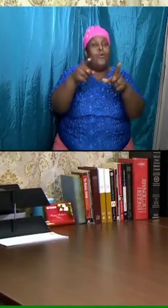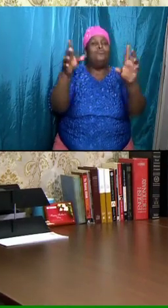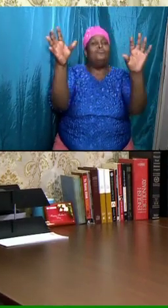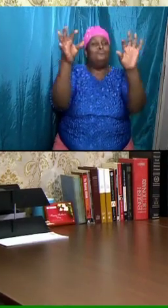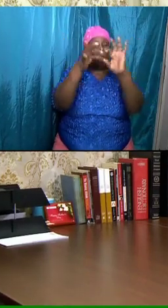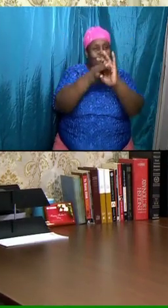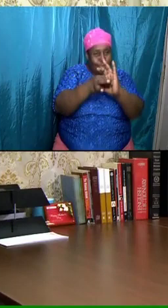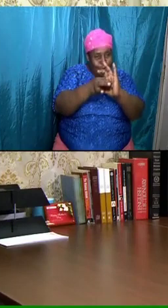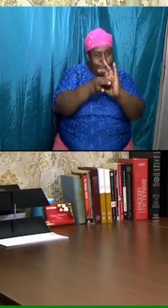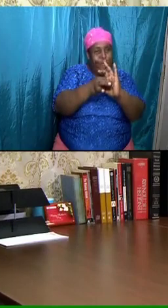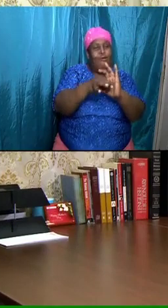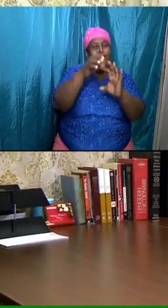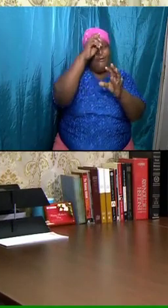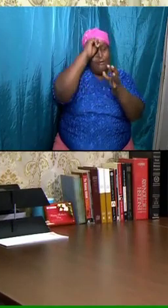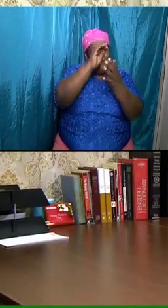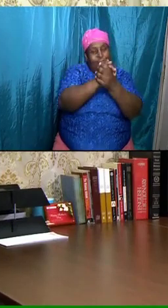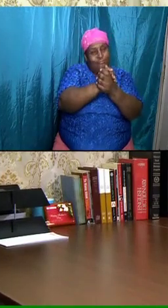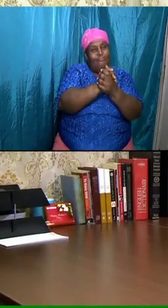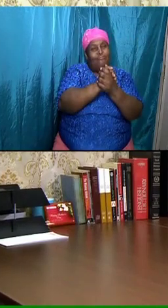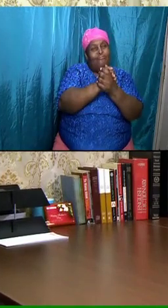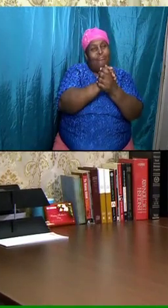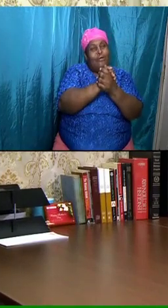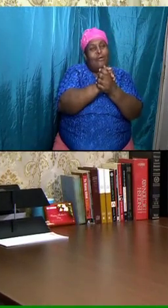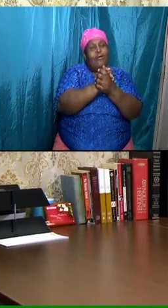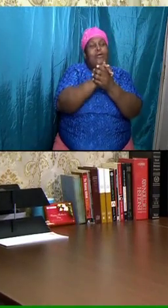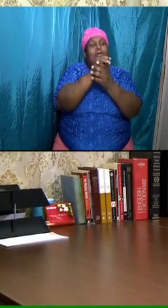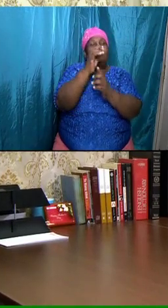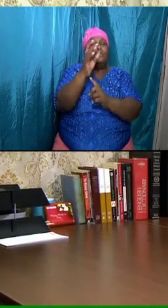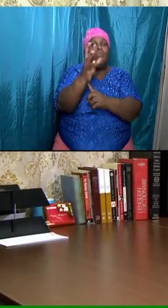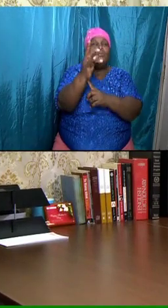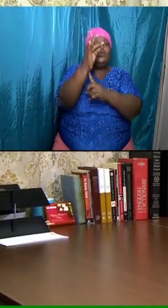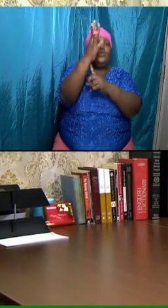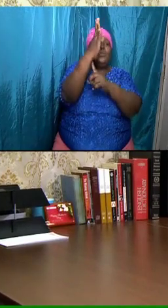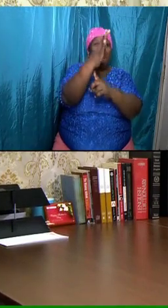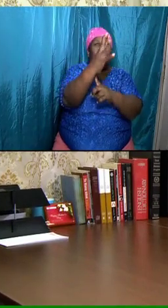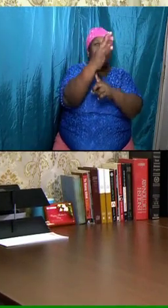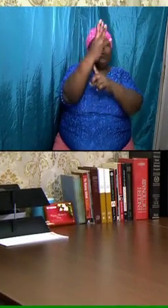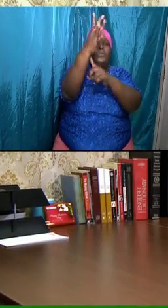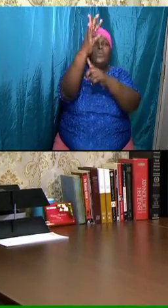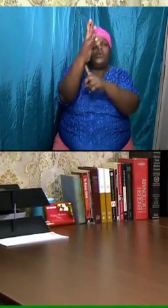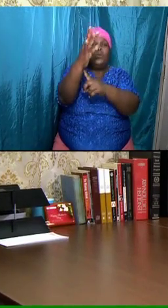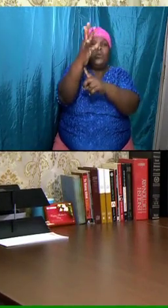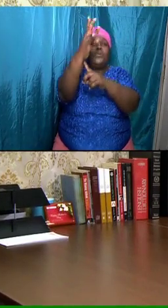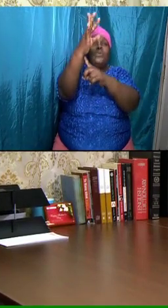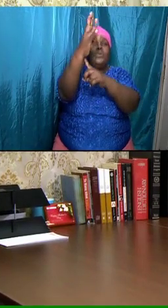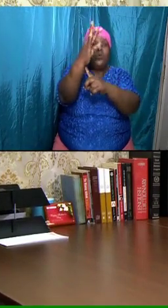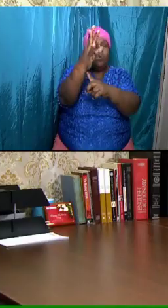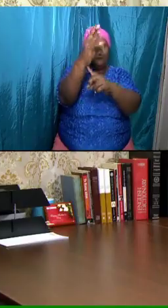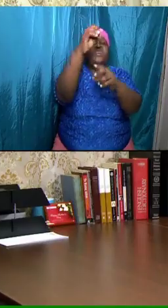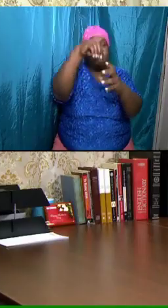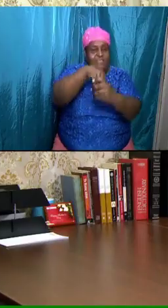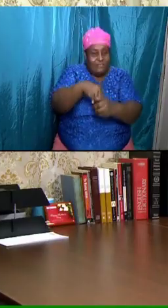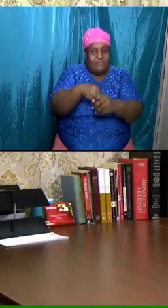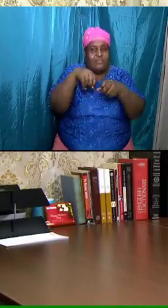and together have a torch light parade in the streets now